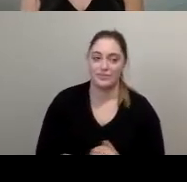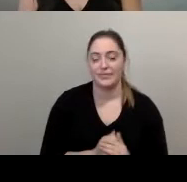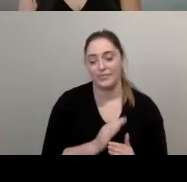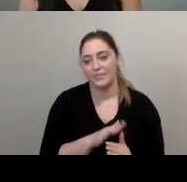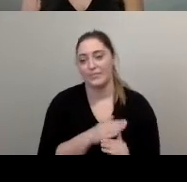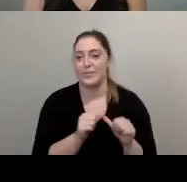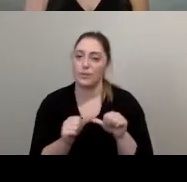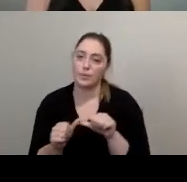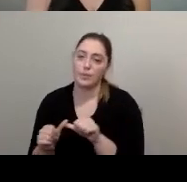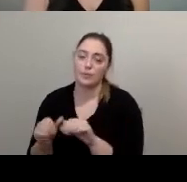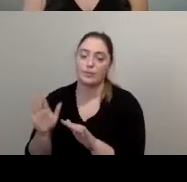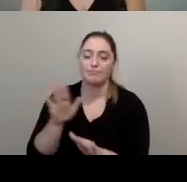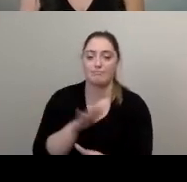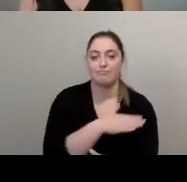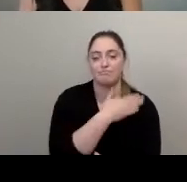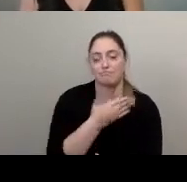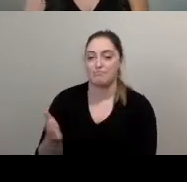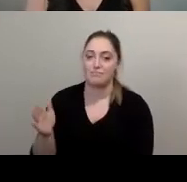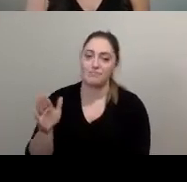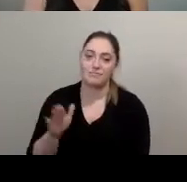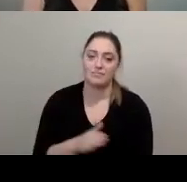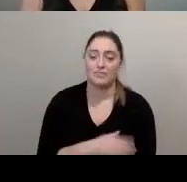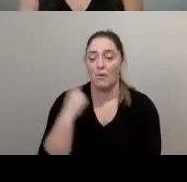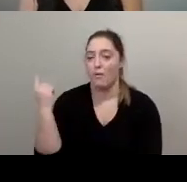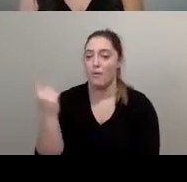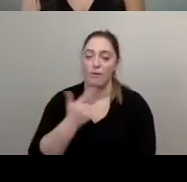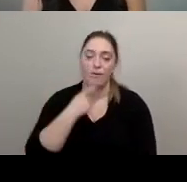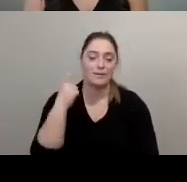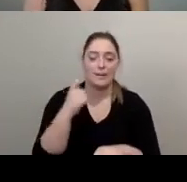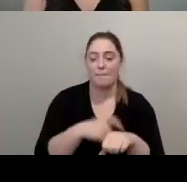she's to all the time.